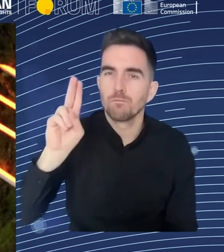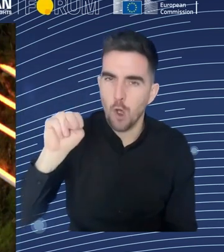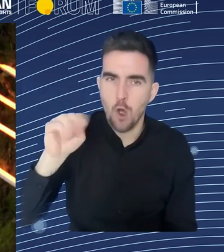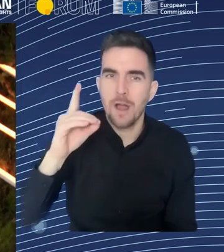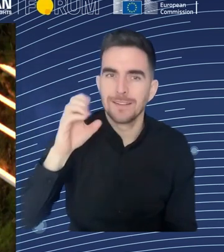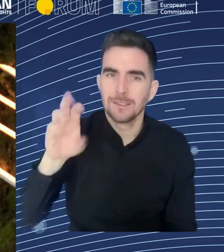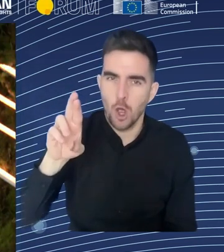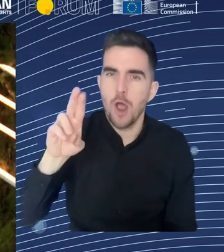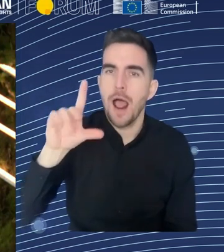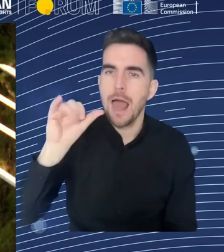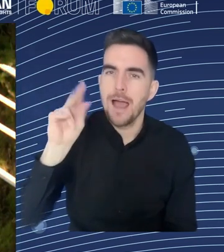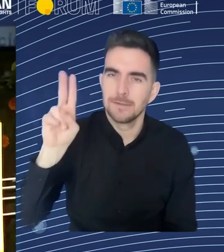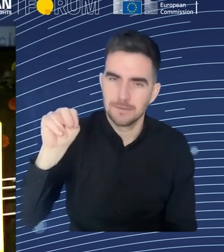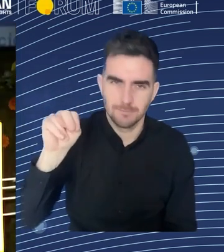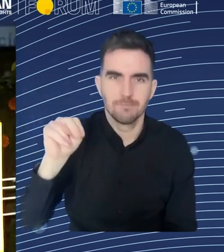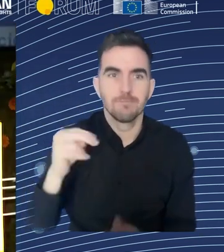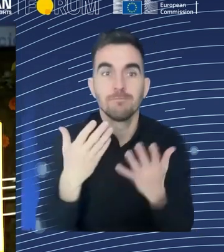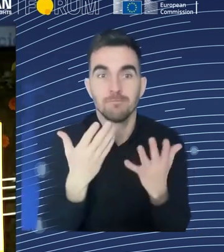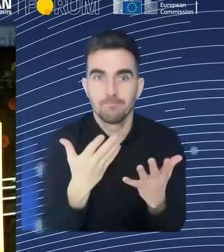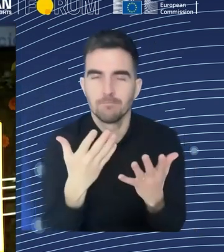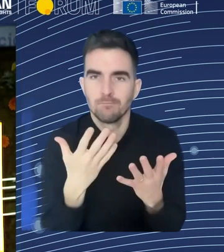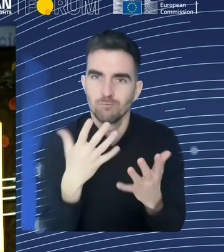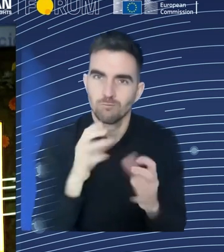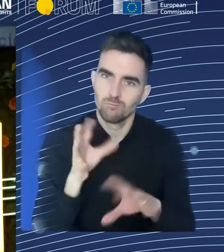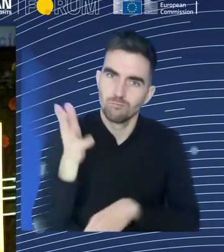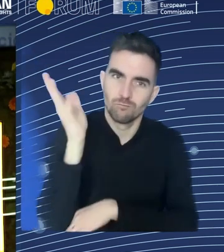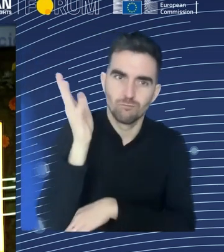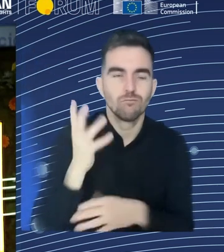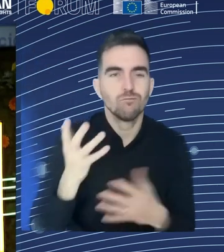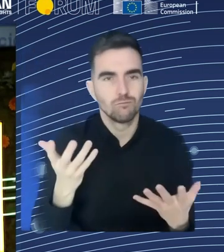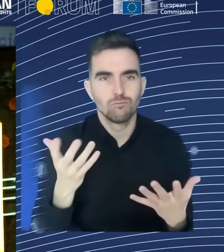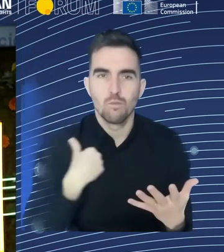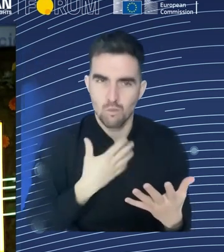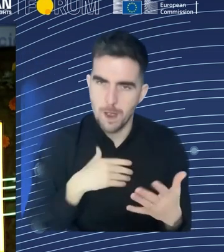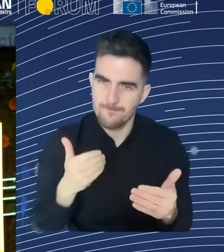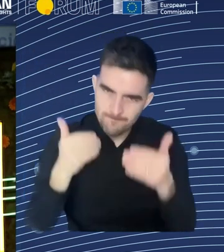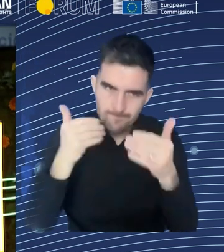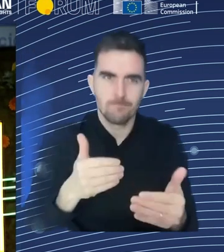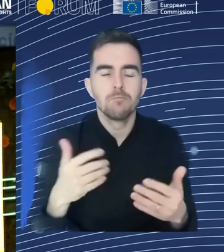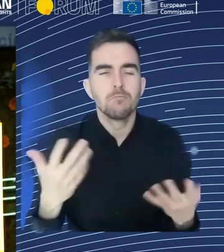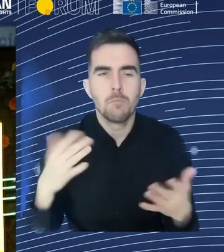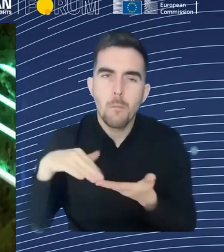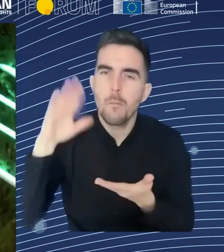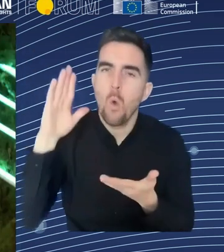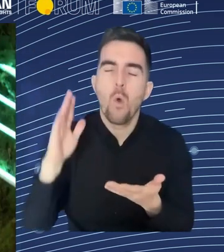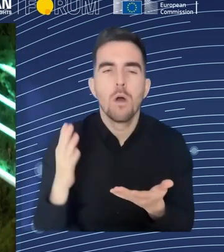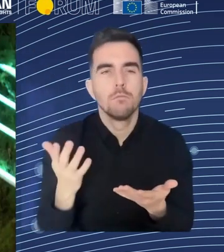let's start again with you, Jeremias. So, Bill, a bit of a devil advocate's question. So,